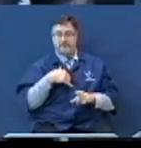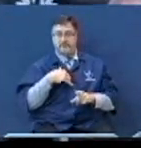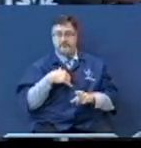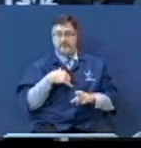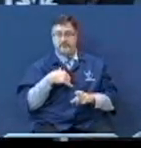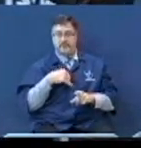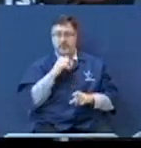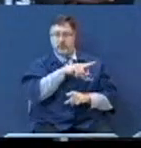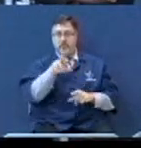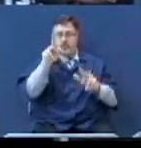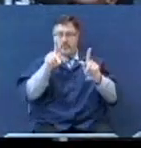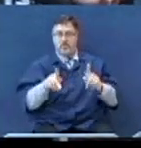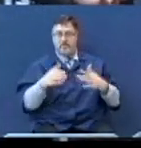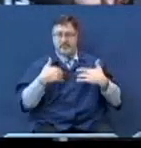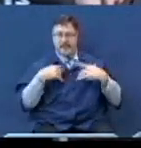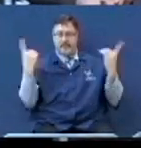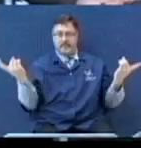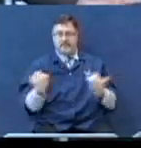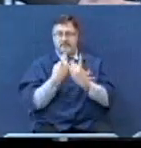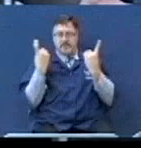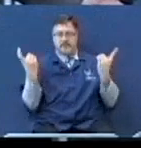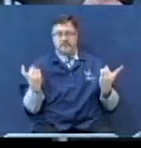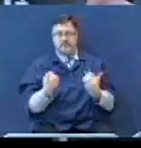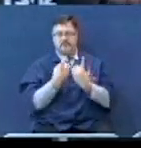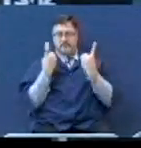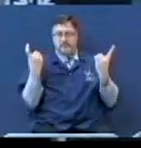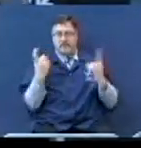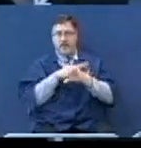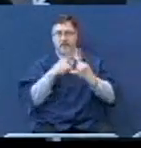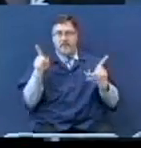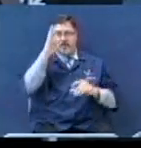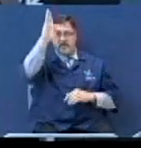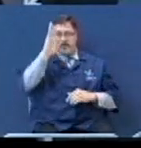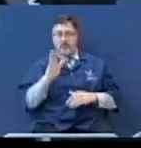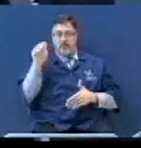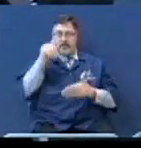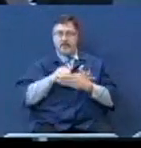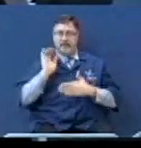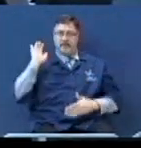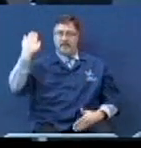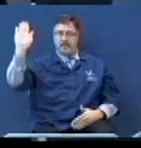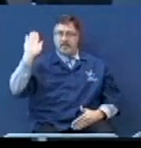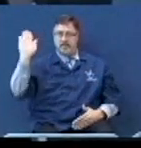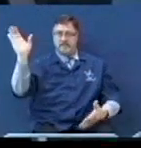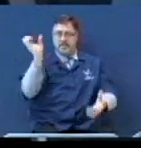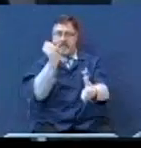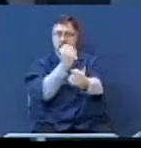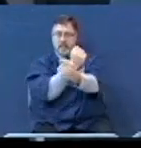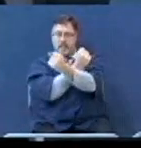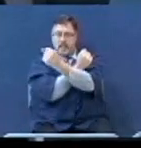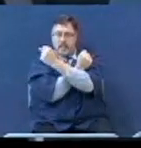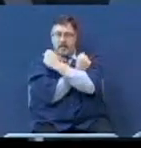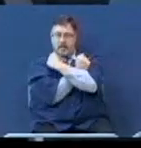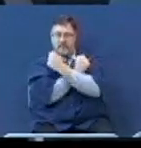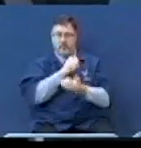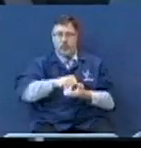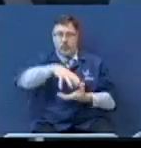You're the one that had the sin, but God in his love, who's rich in life,